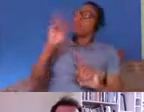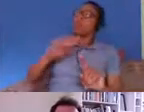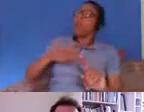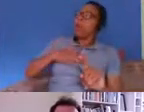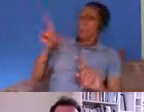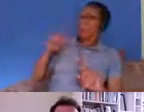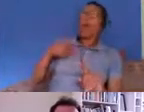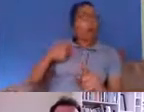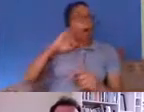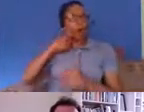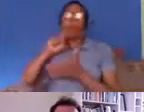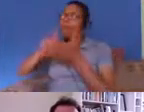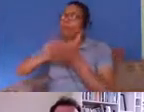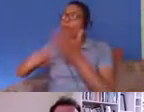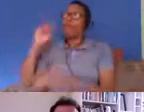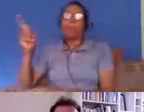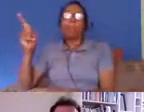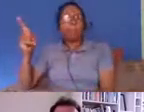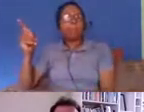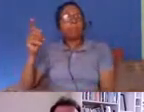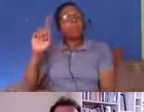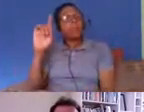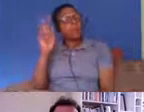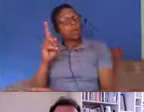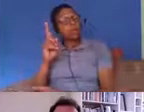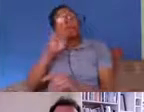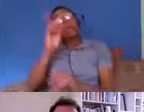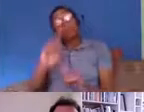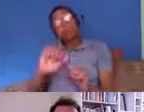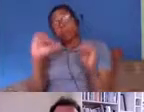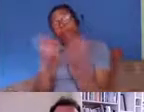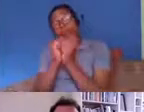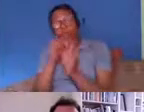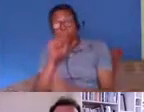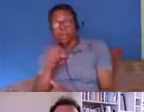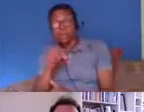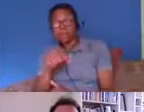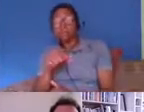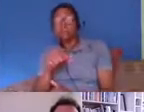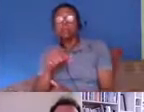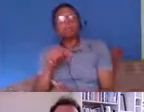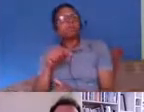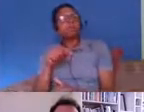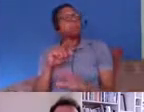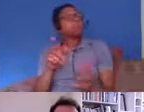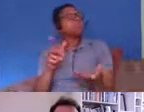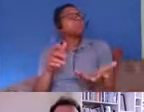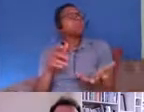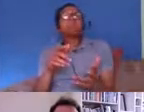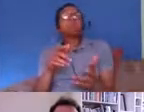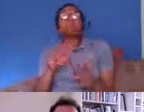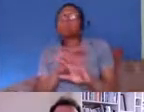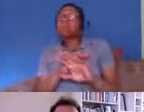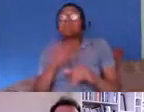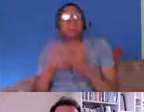but the the the people who approved this um at the home office seem to be unaware of the just the huge